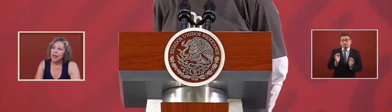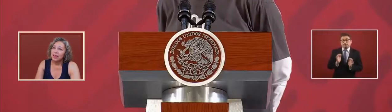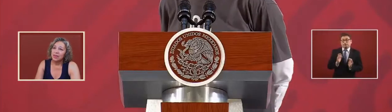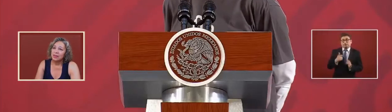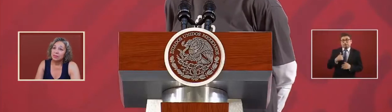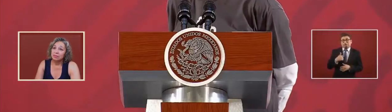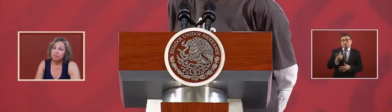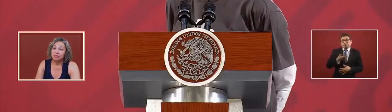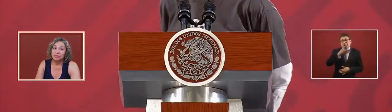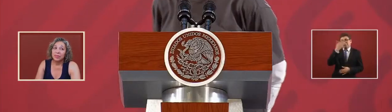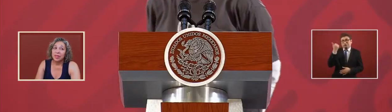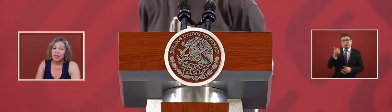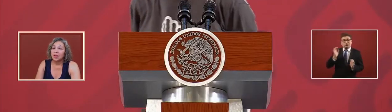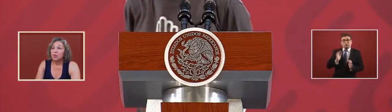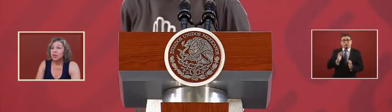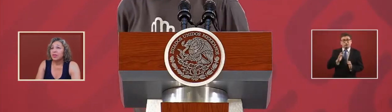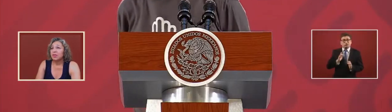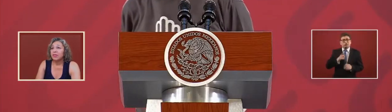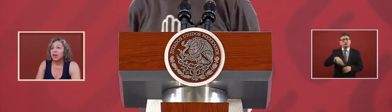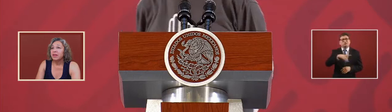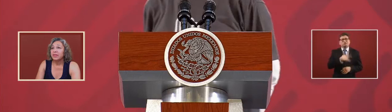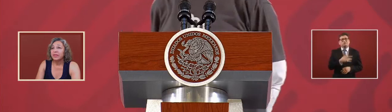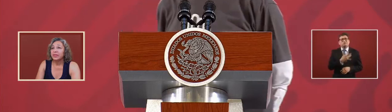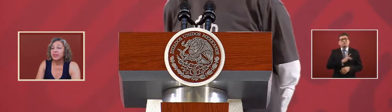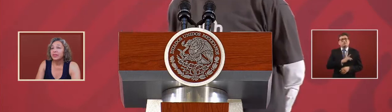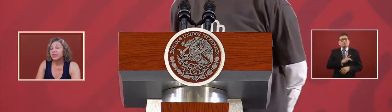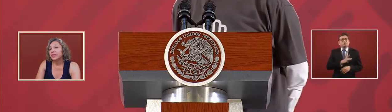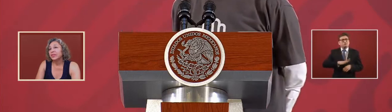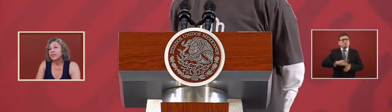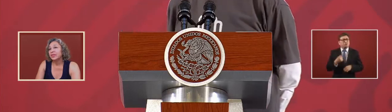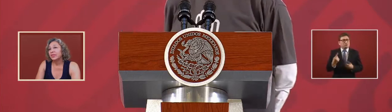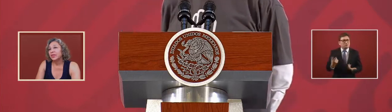i don't know what they're afraid of